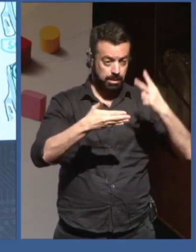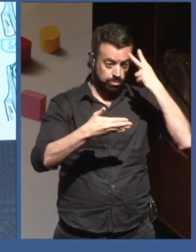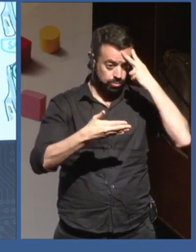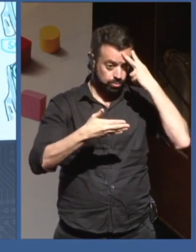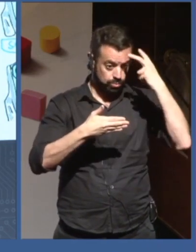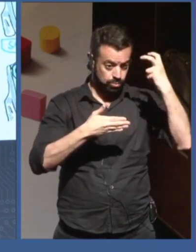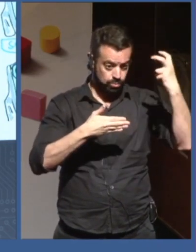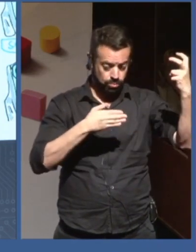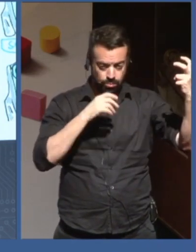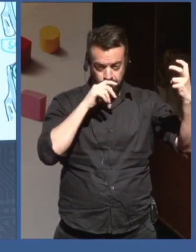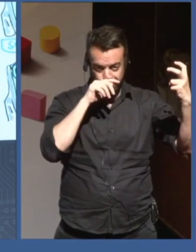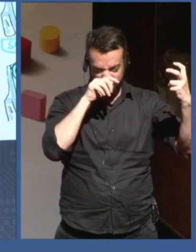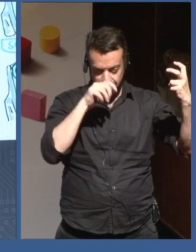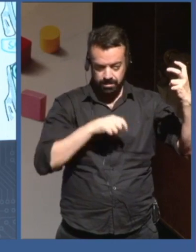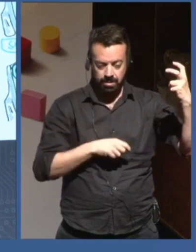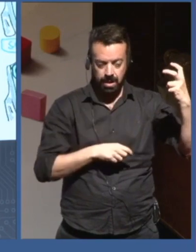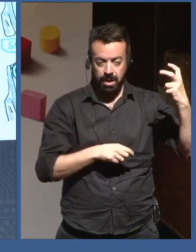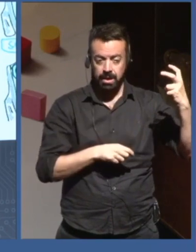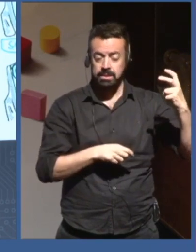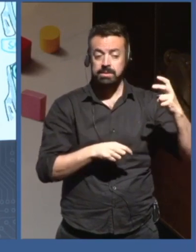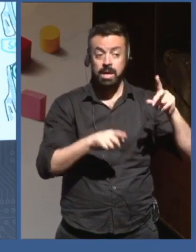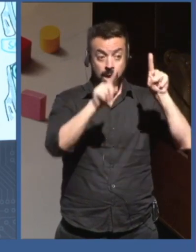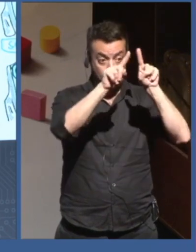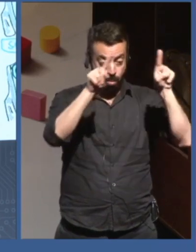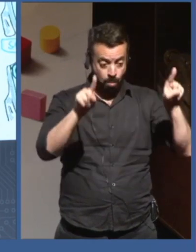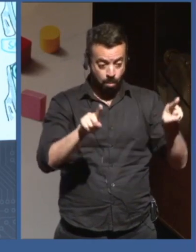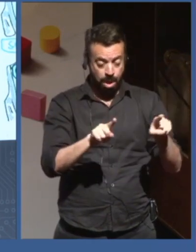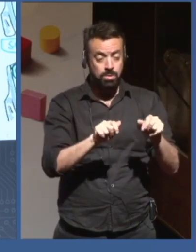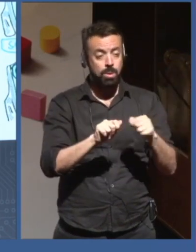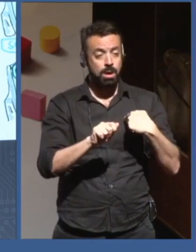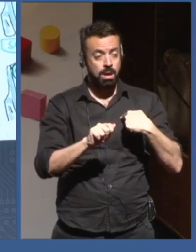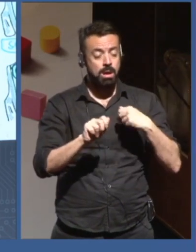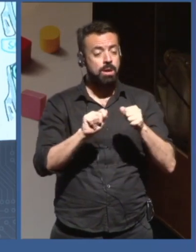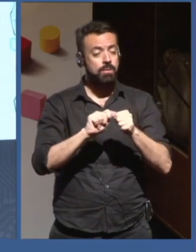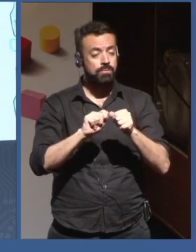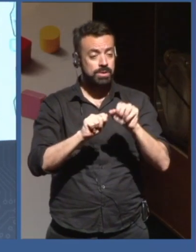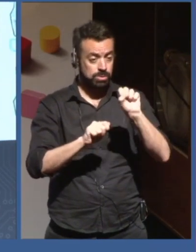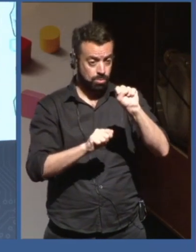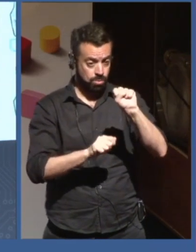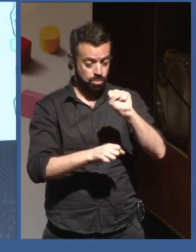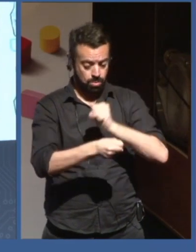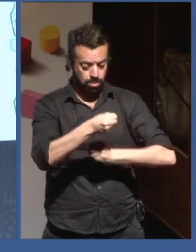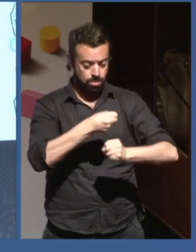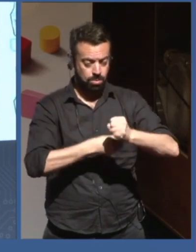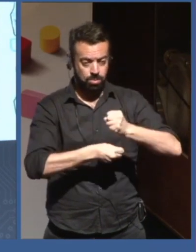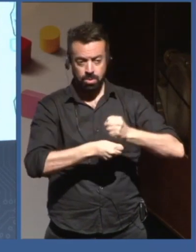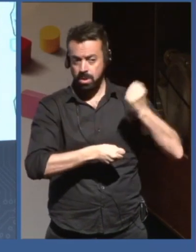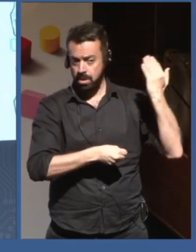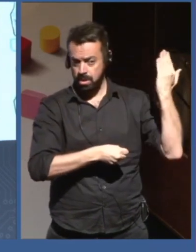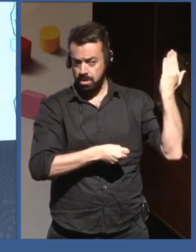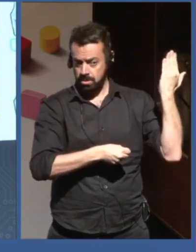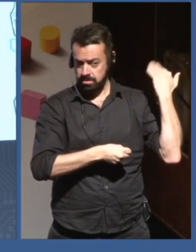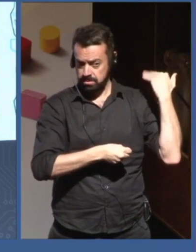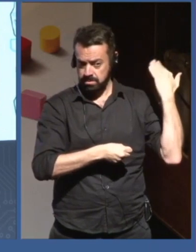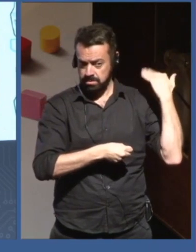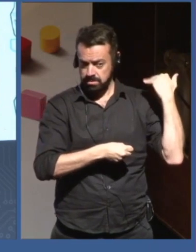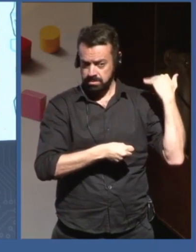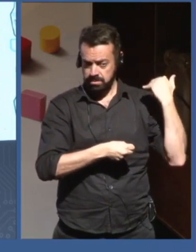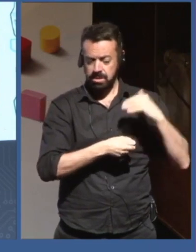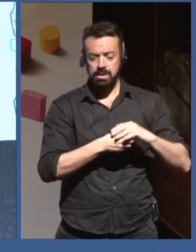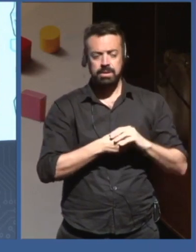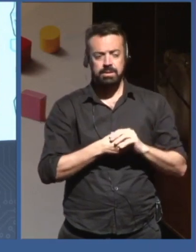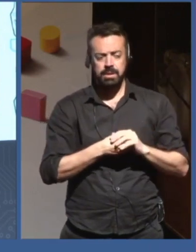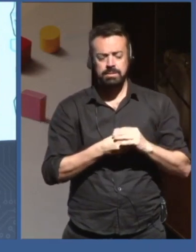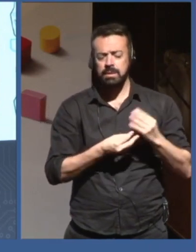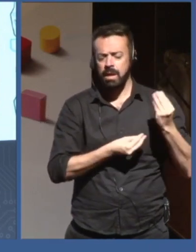eight years ago to explain how you can estimate development indicators, such as poverty or such